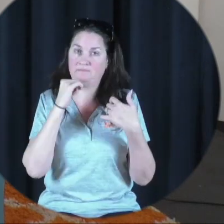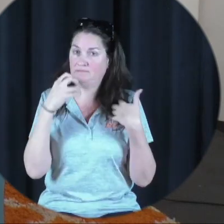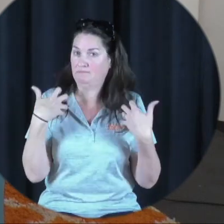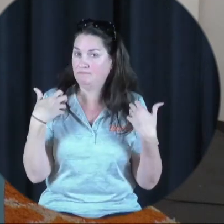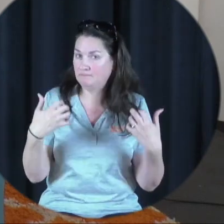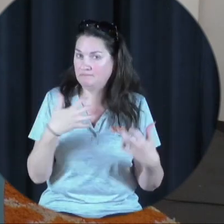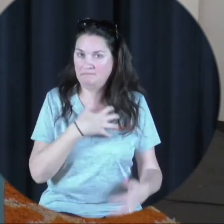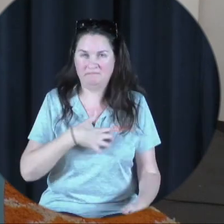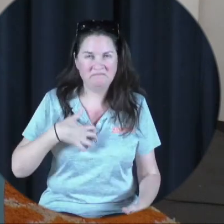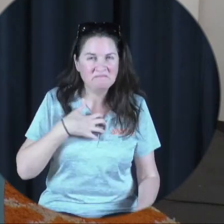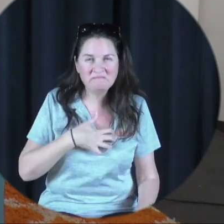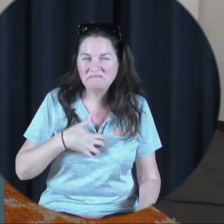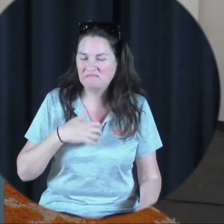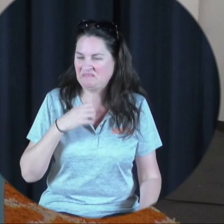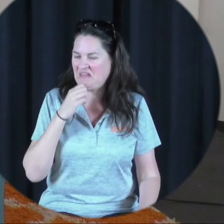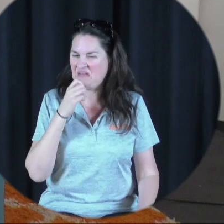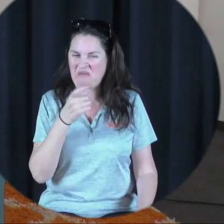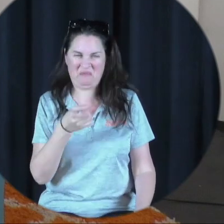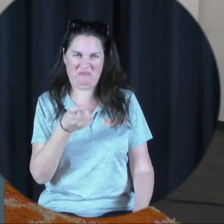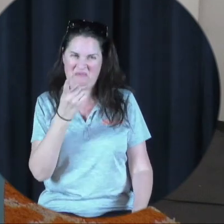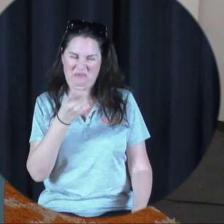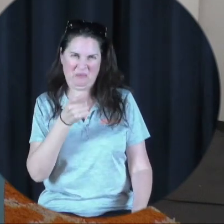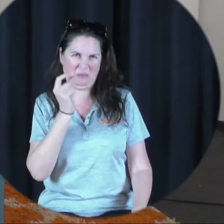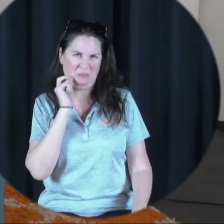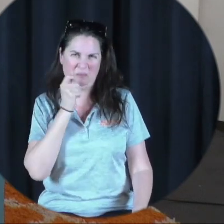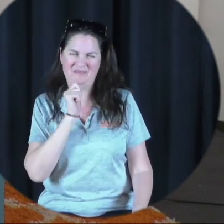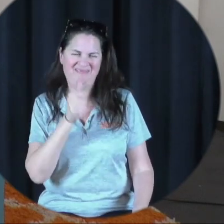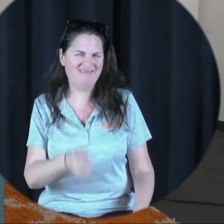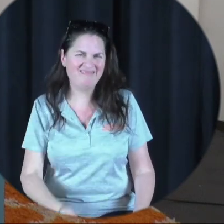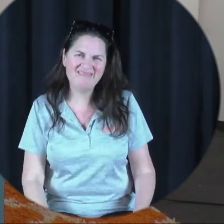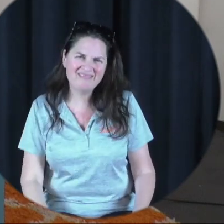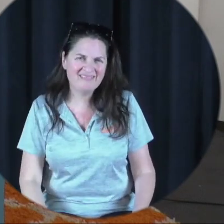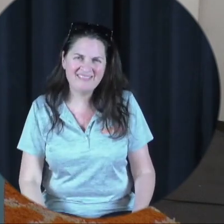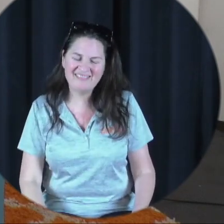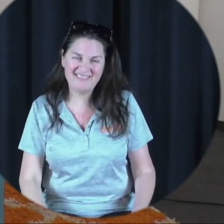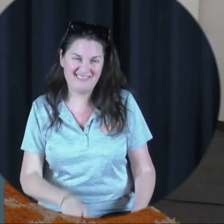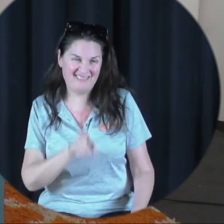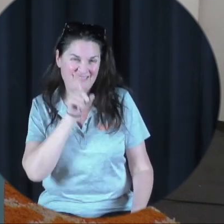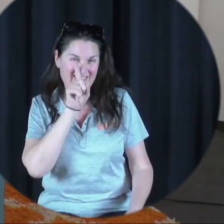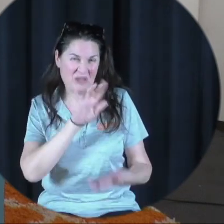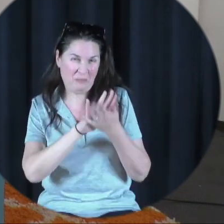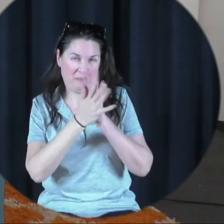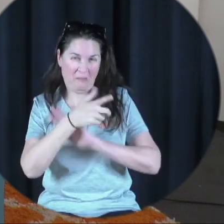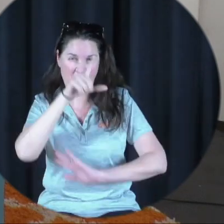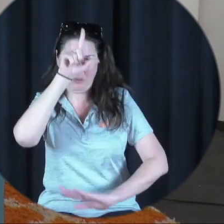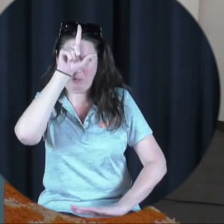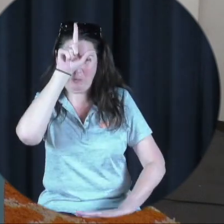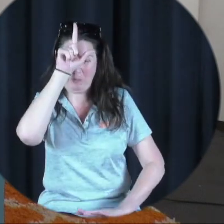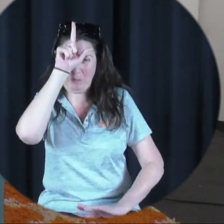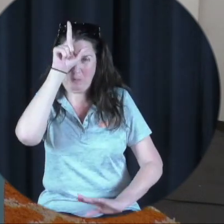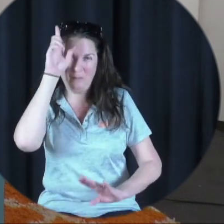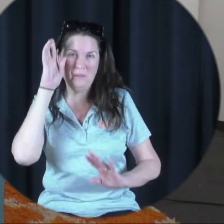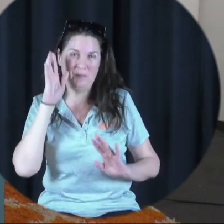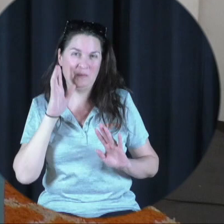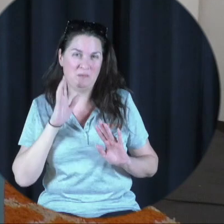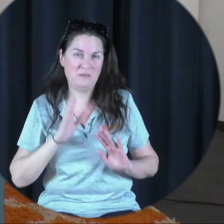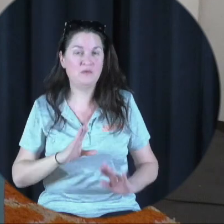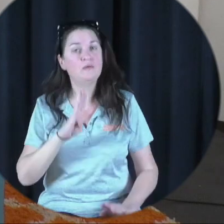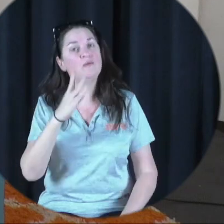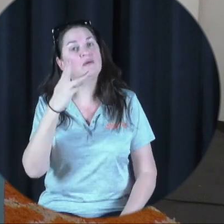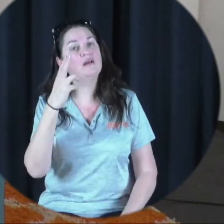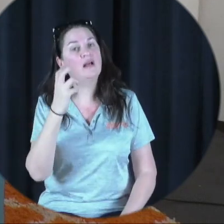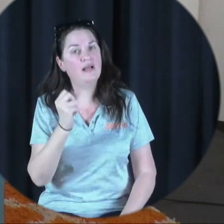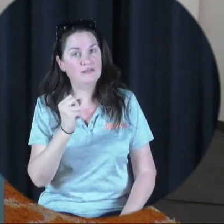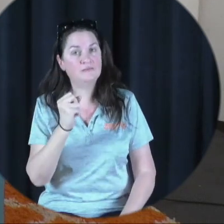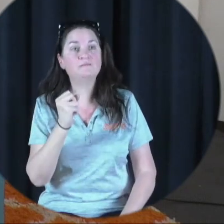unhealthy, it's disgusting, and it does not make you cool. It actually borderlines you into loser status. Boone